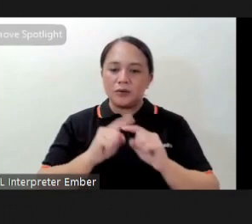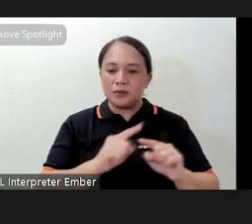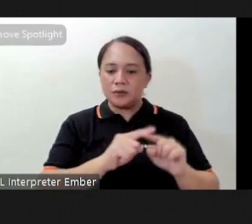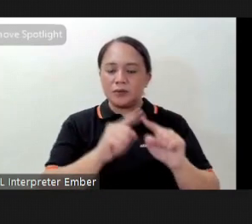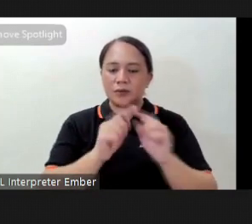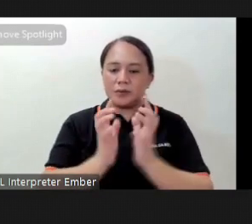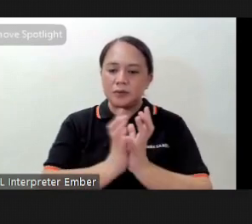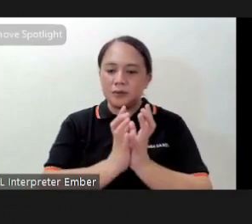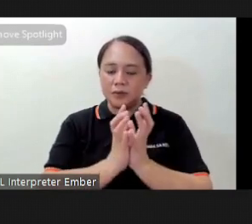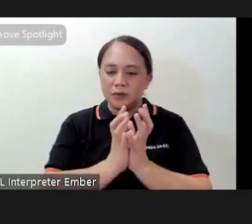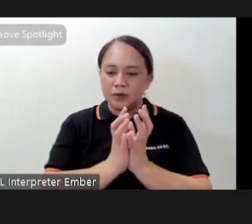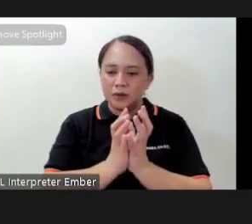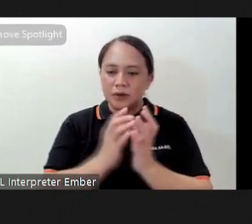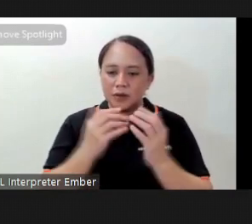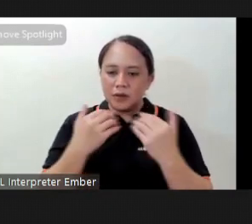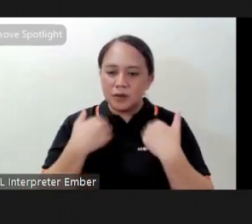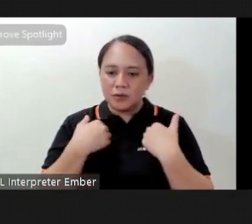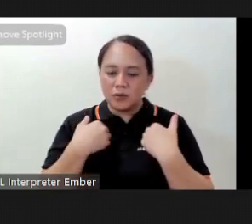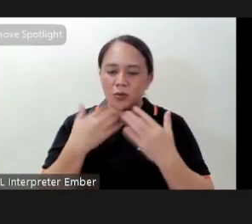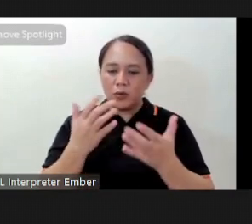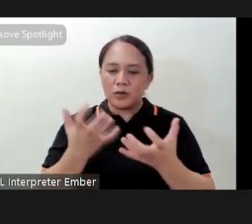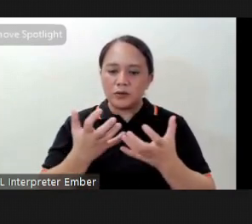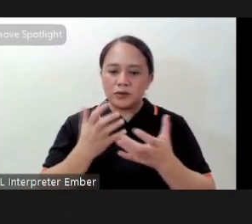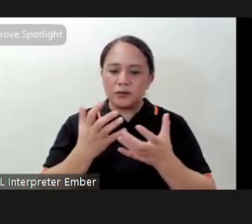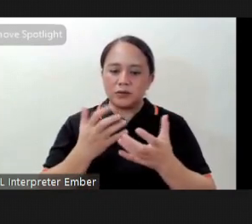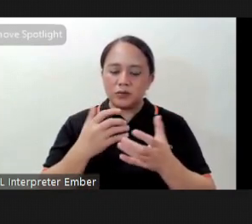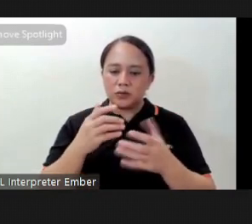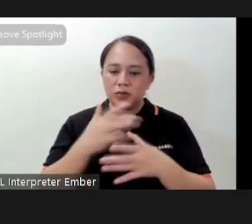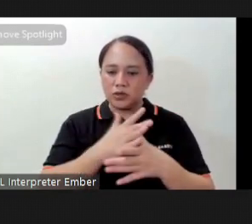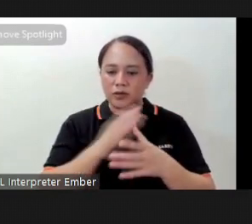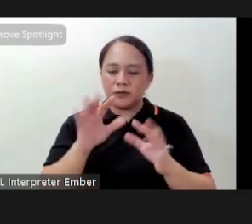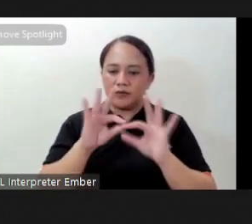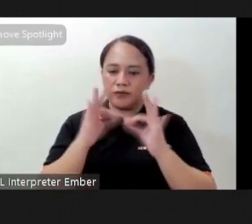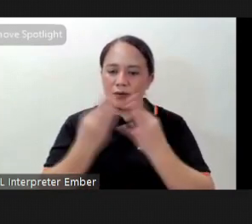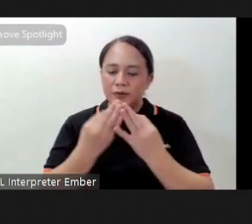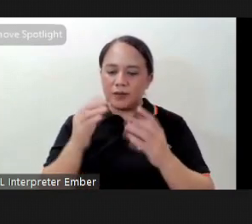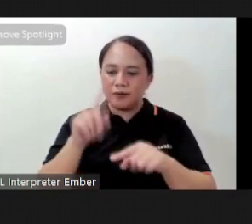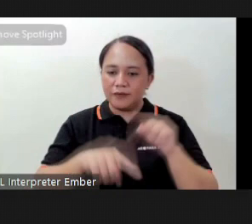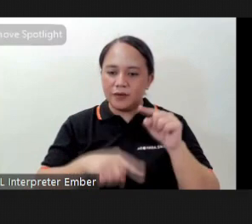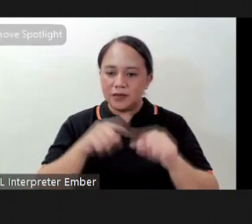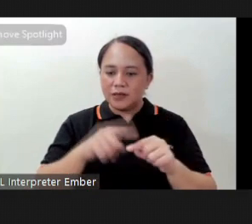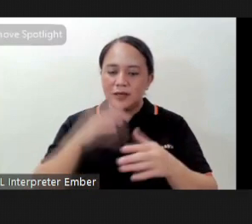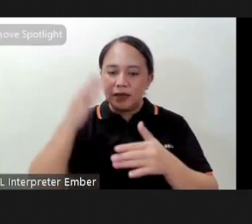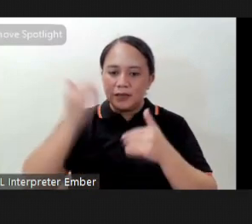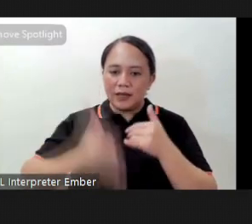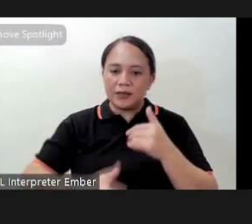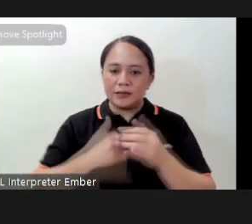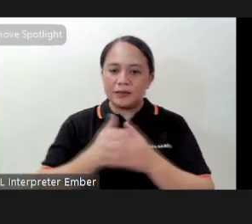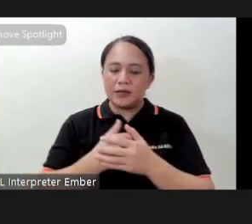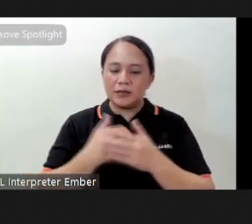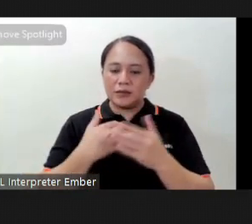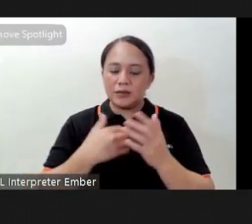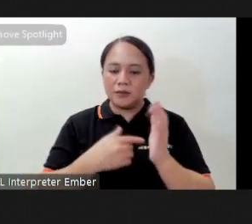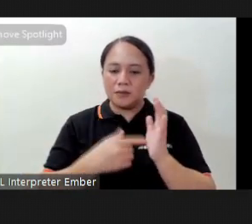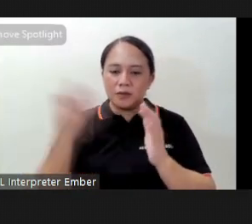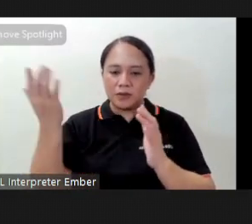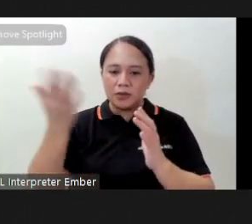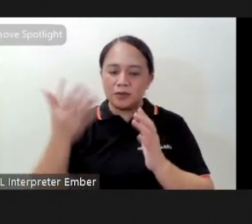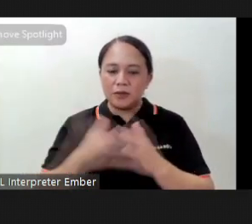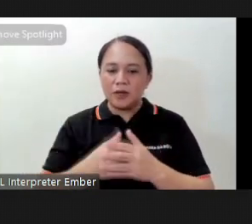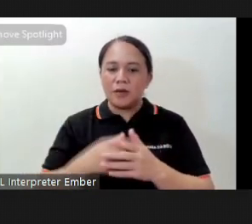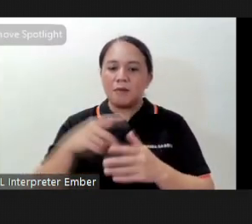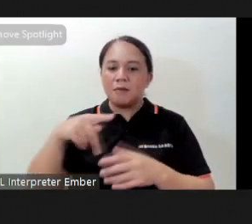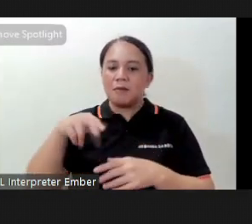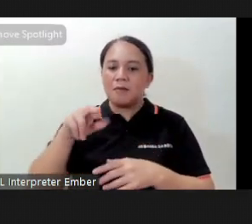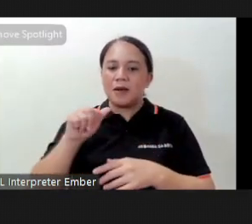the country were formed by those who wanted to share their practice to their family and friends finally to close the presentation I will impart practical